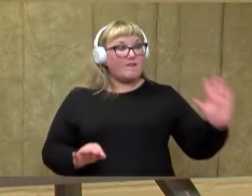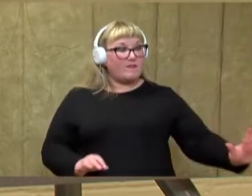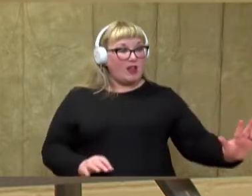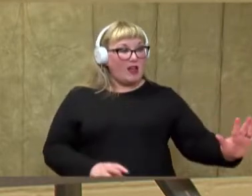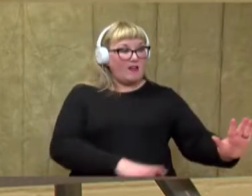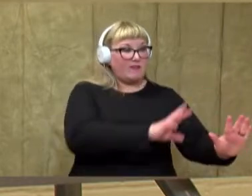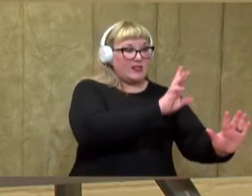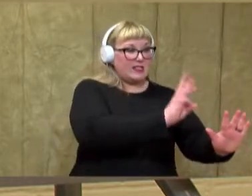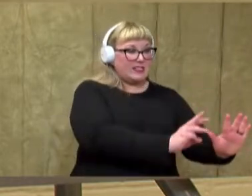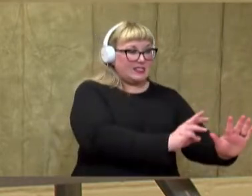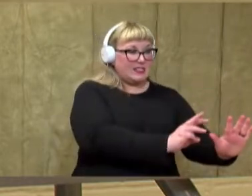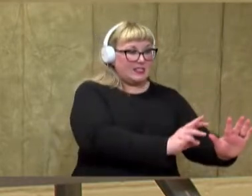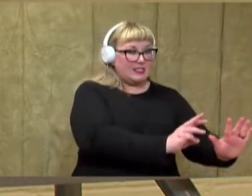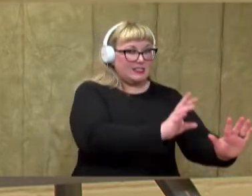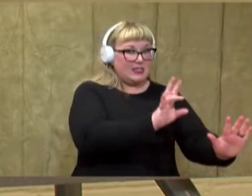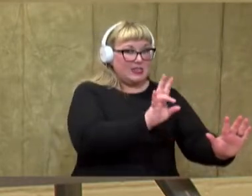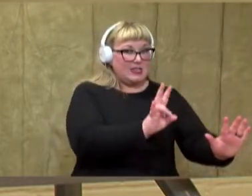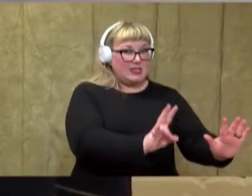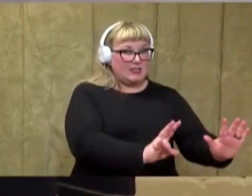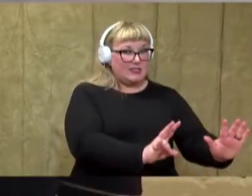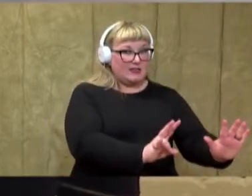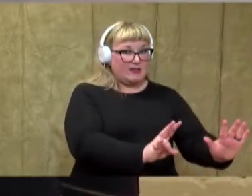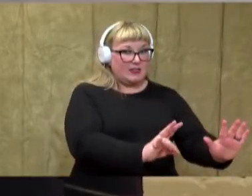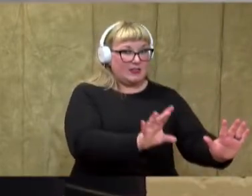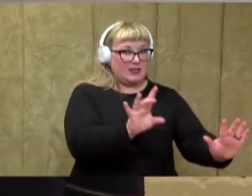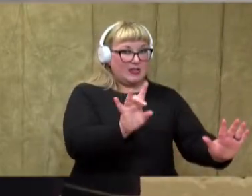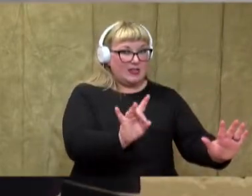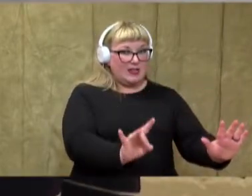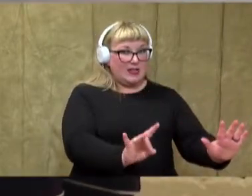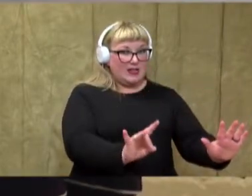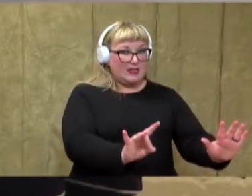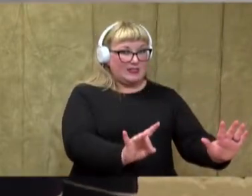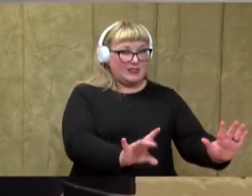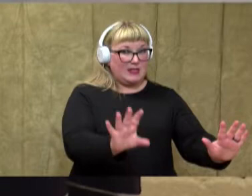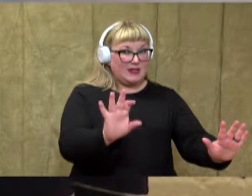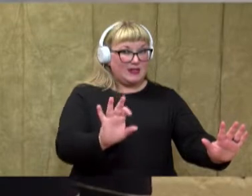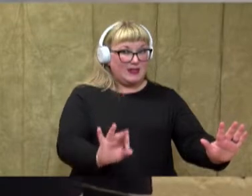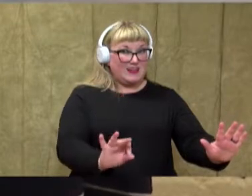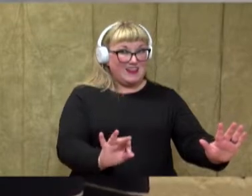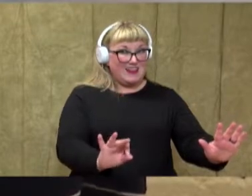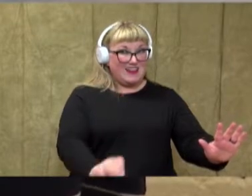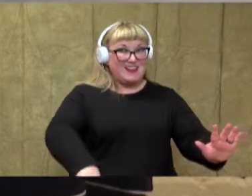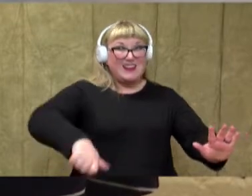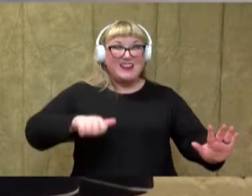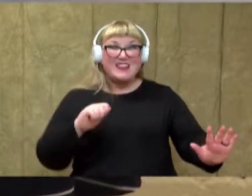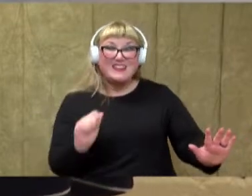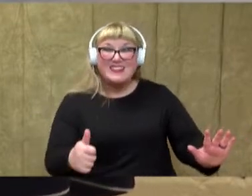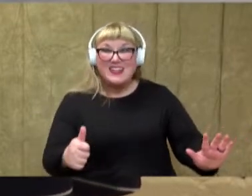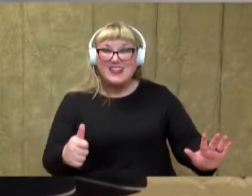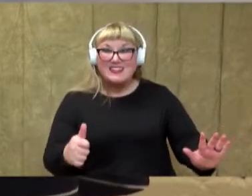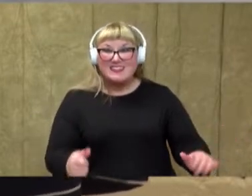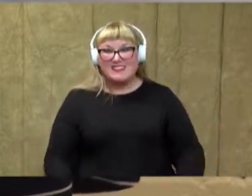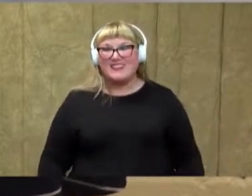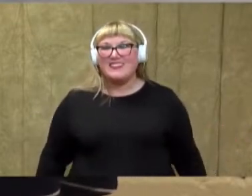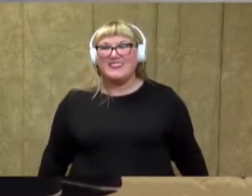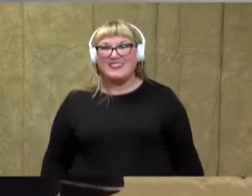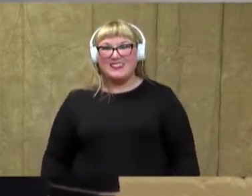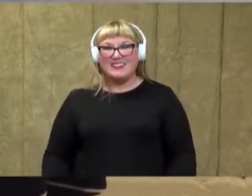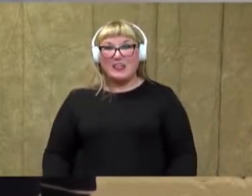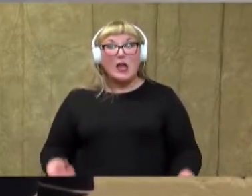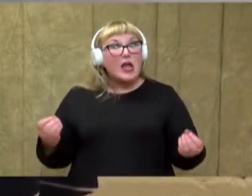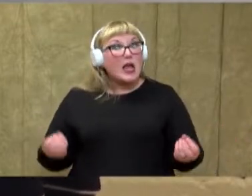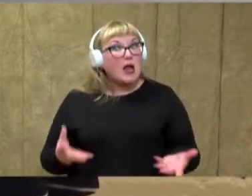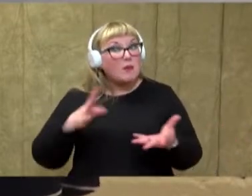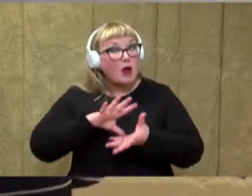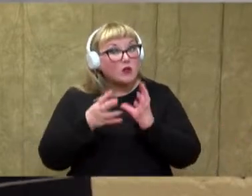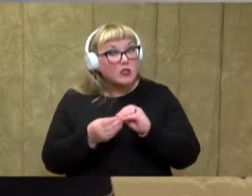Five, six, seven, eight, nine, ten. How